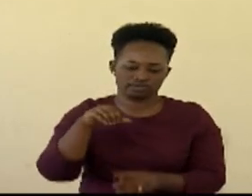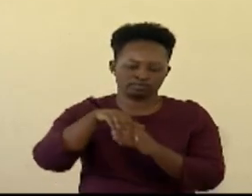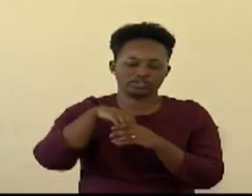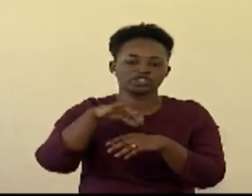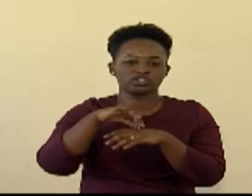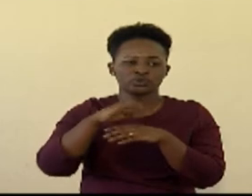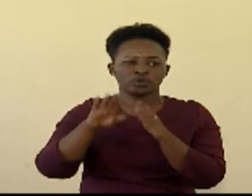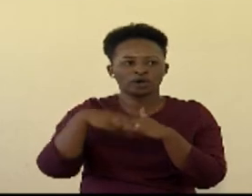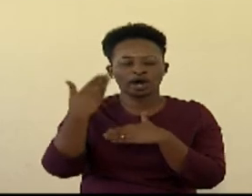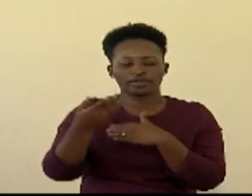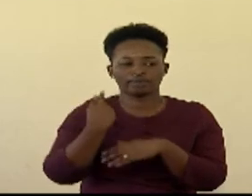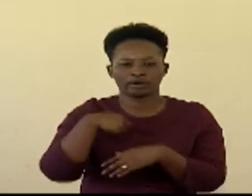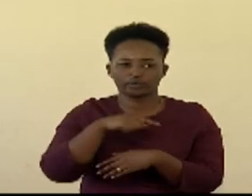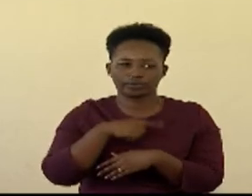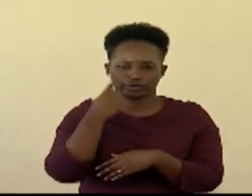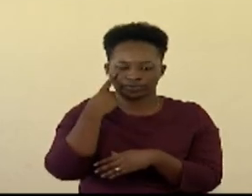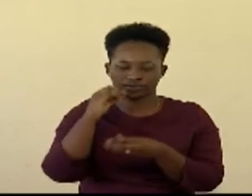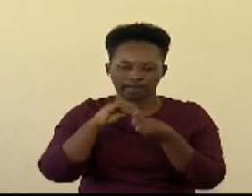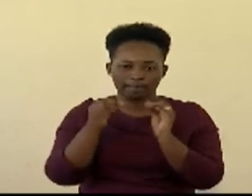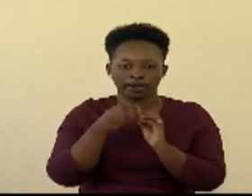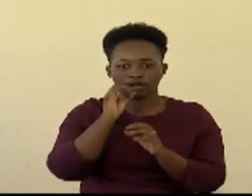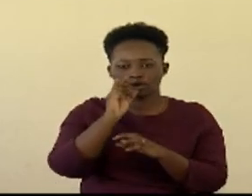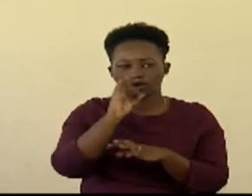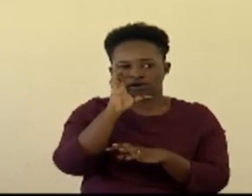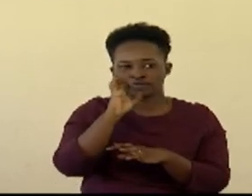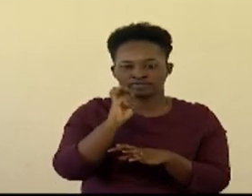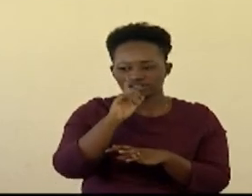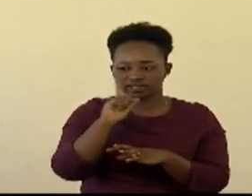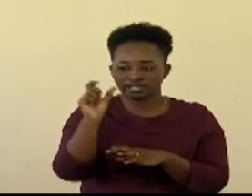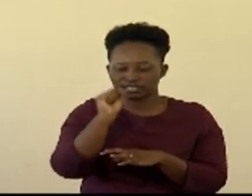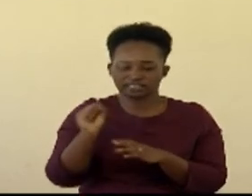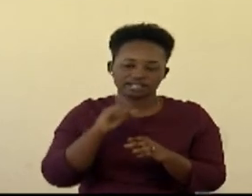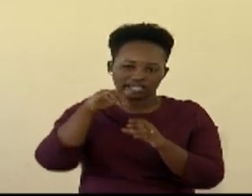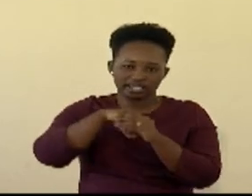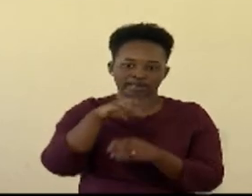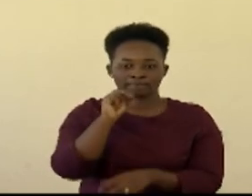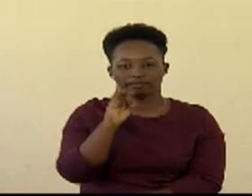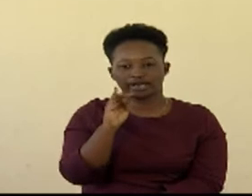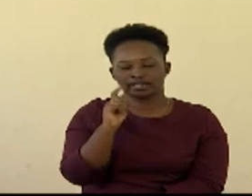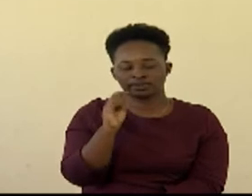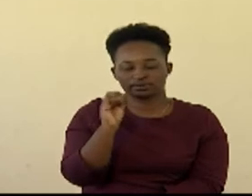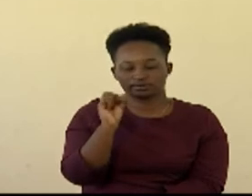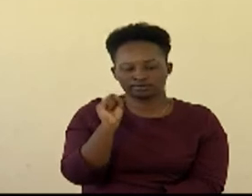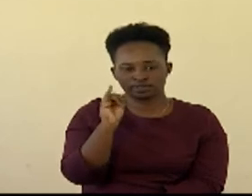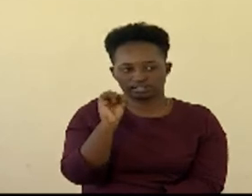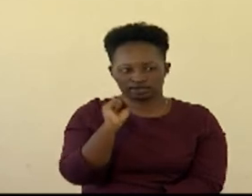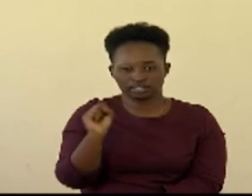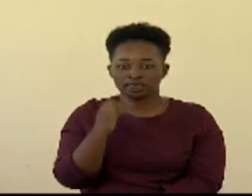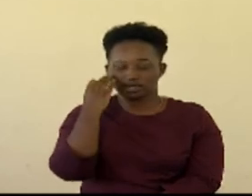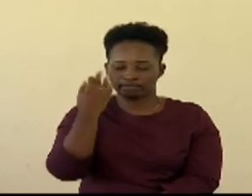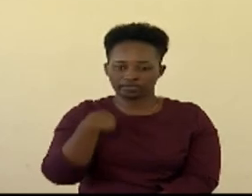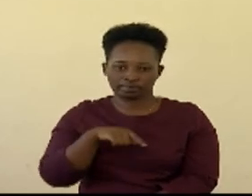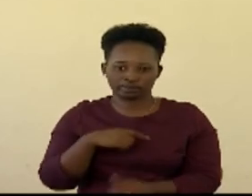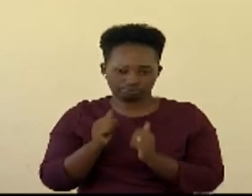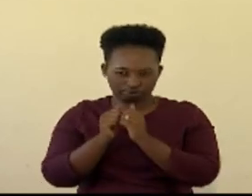And then we also look at the number of cells in mitosis. Now let's go together. If we go through these